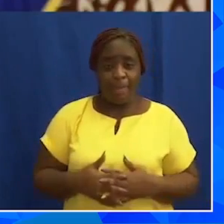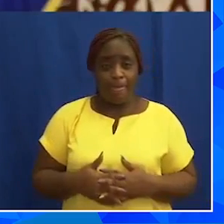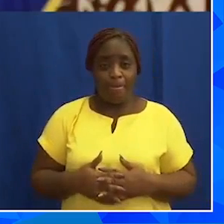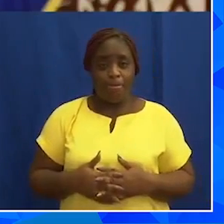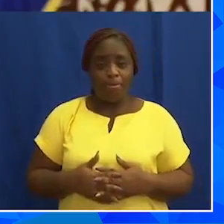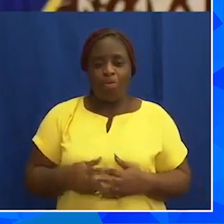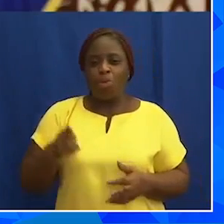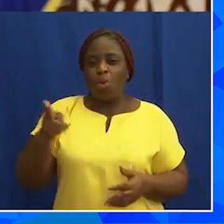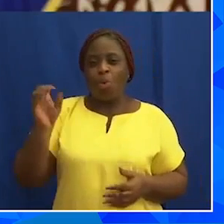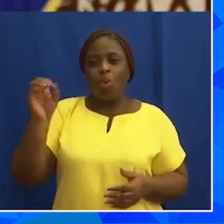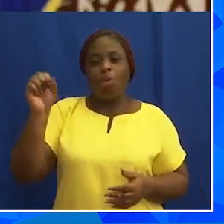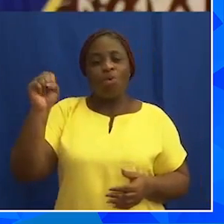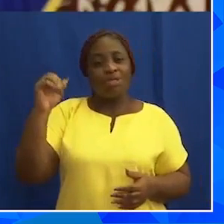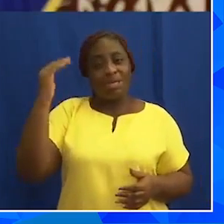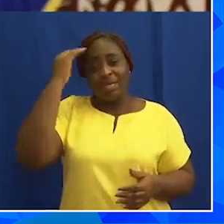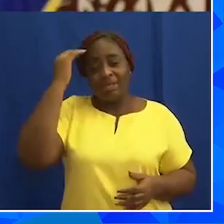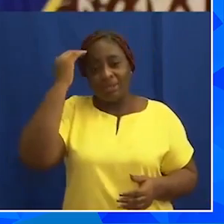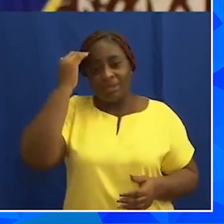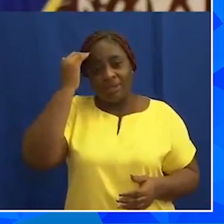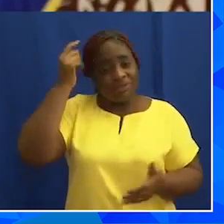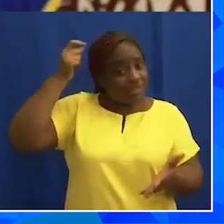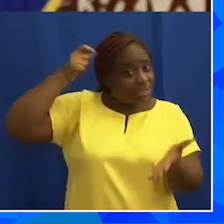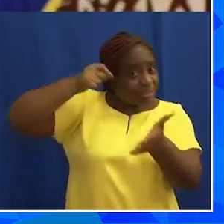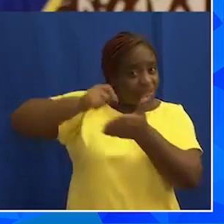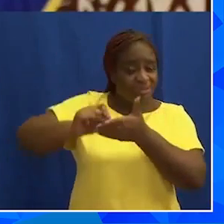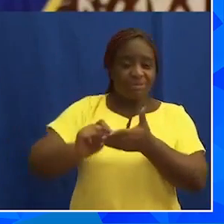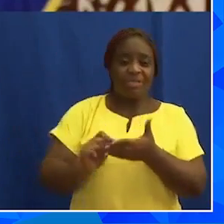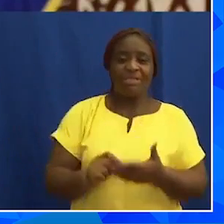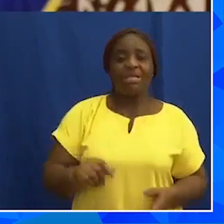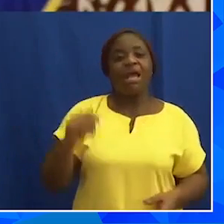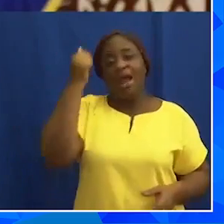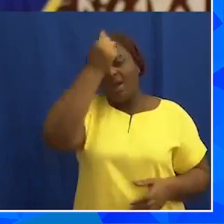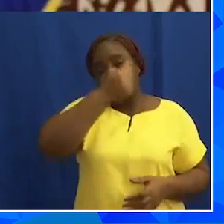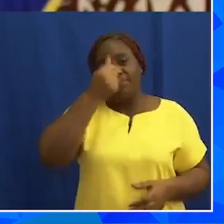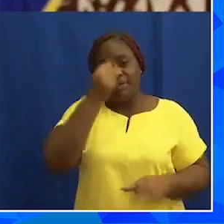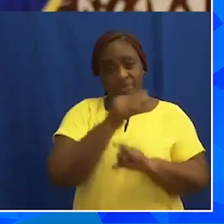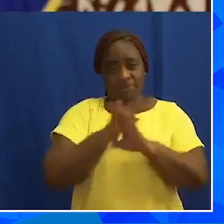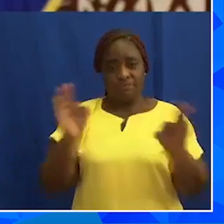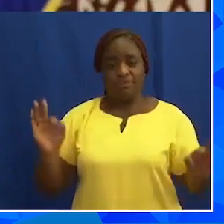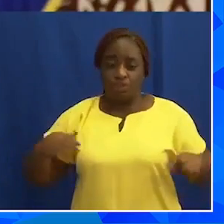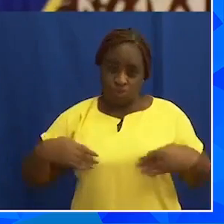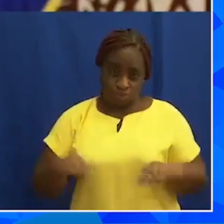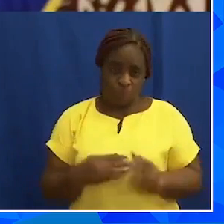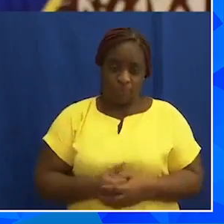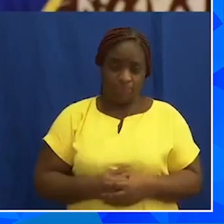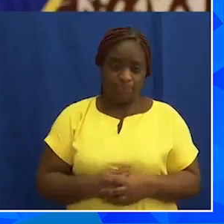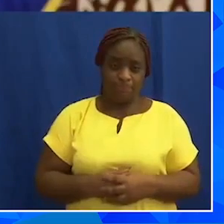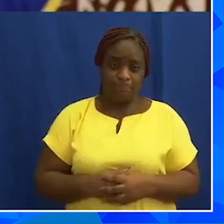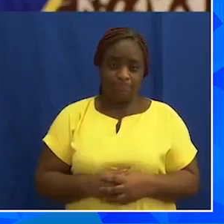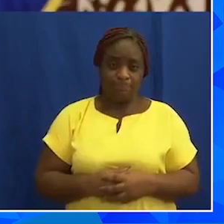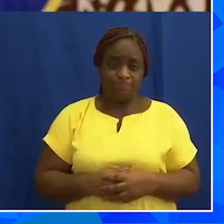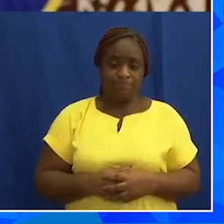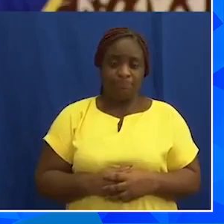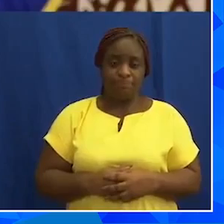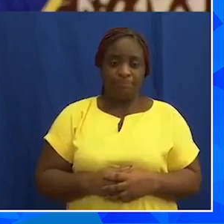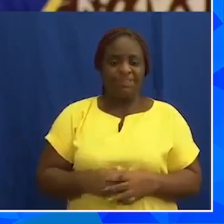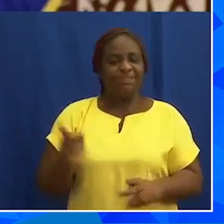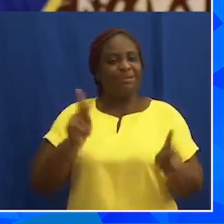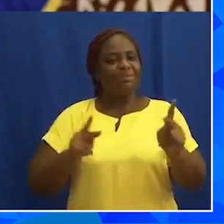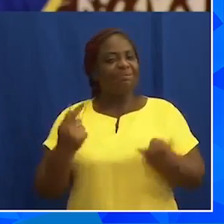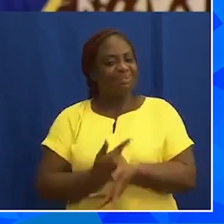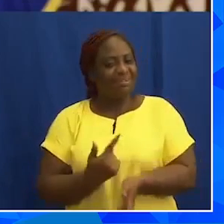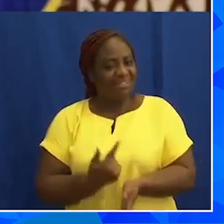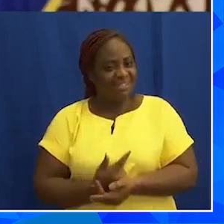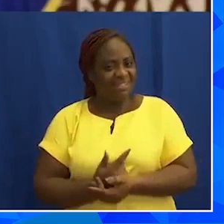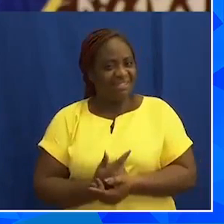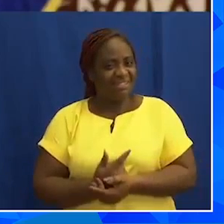hosts the headquarters of the Secretariat of the African Continental Free Trade Area. Fellow Ghanaians,